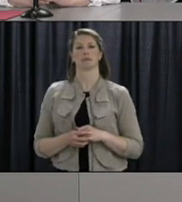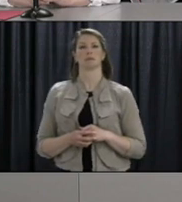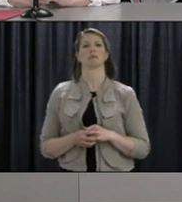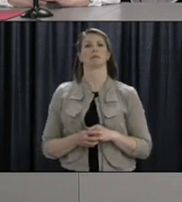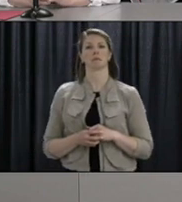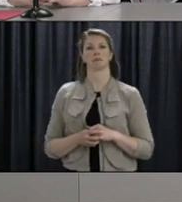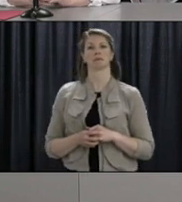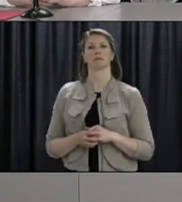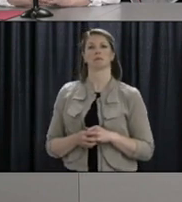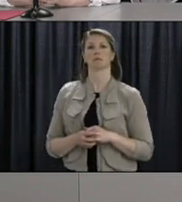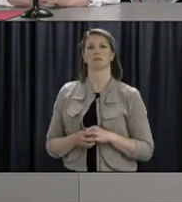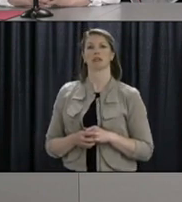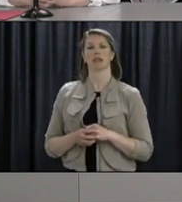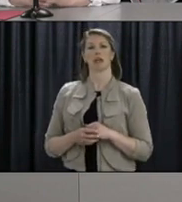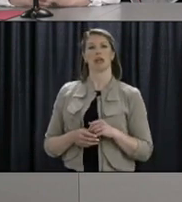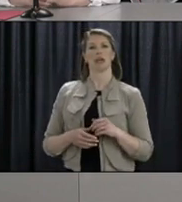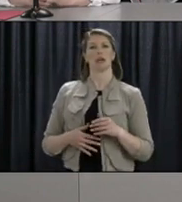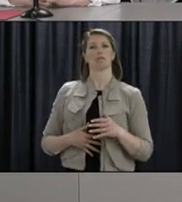pregnancies?